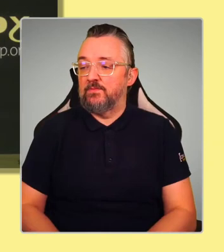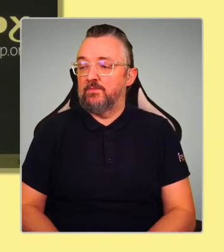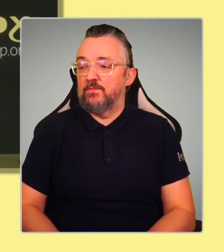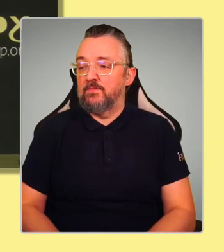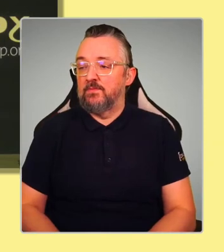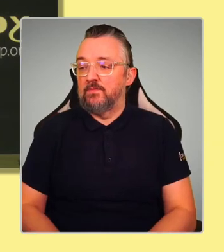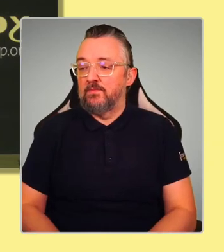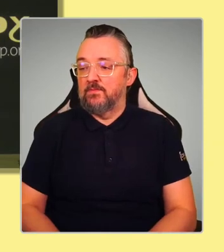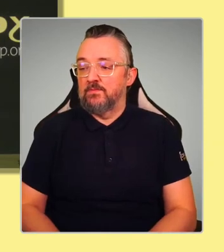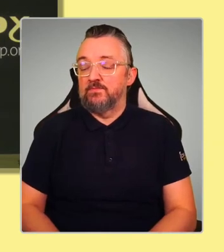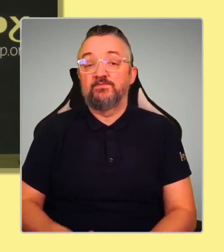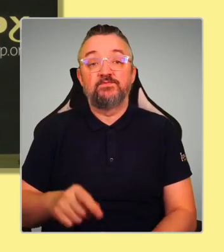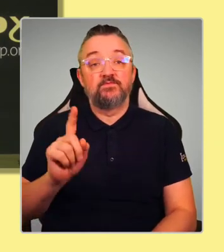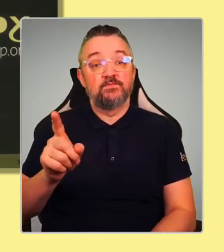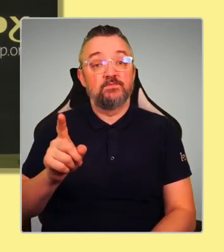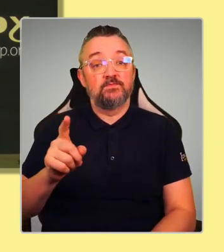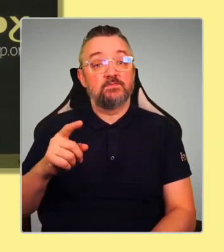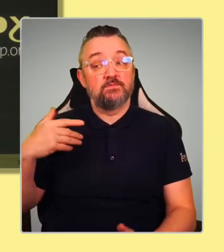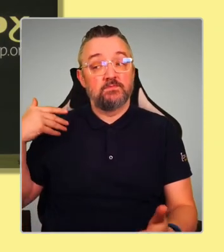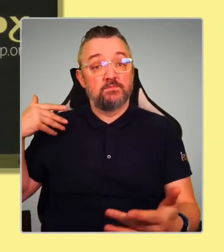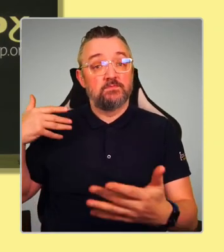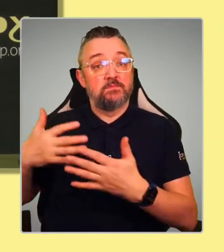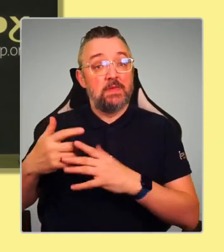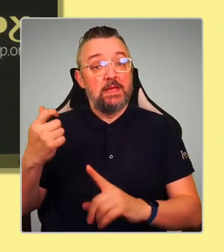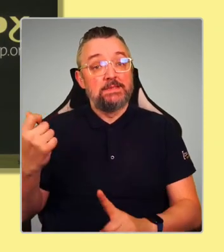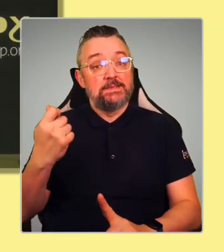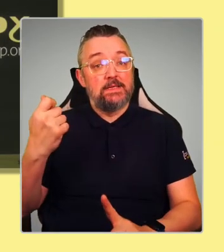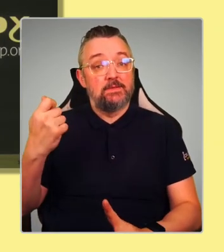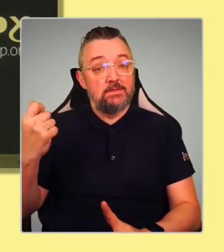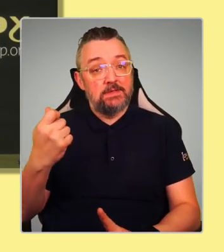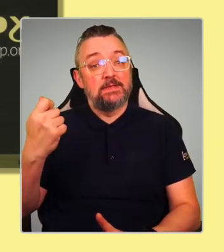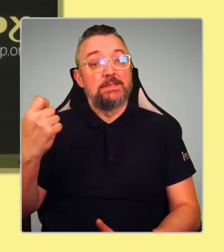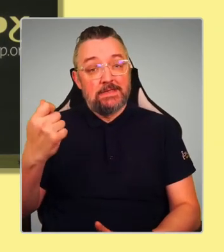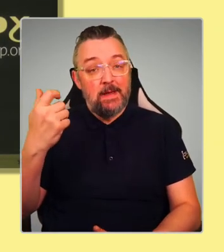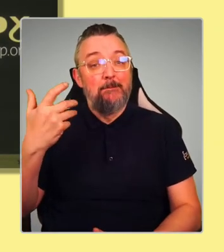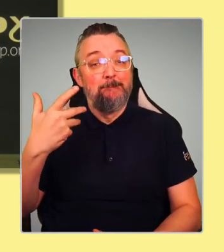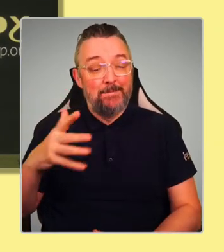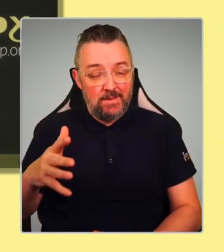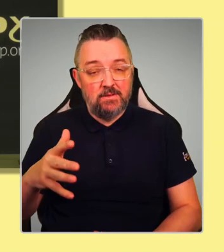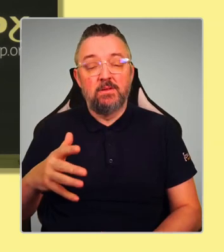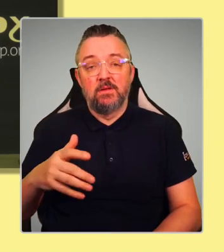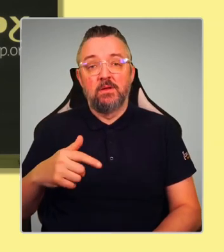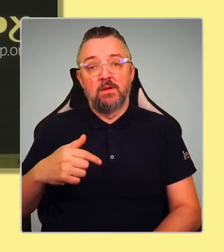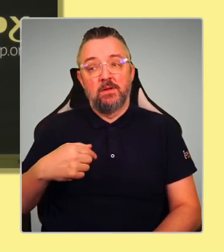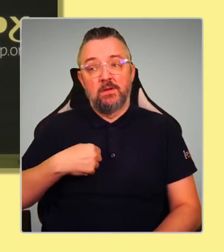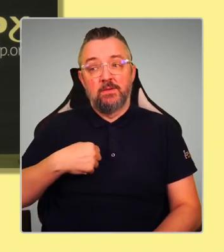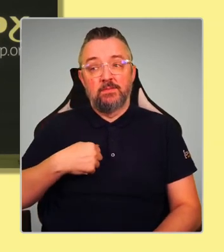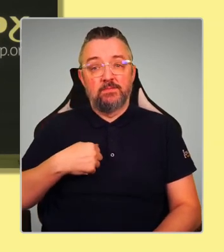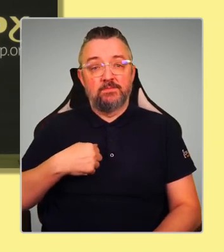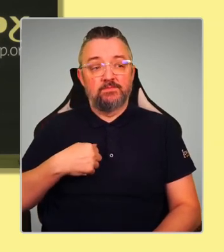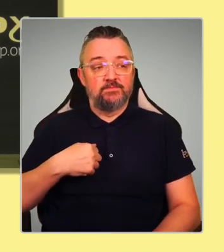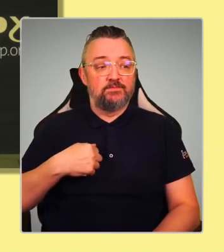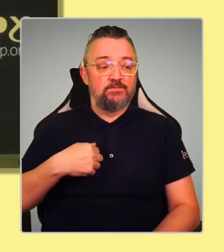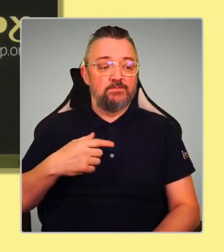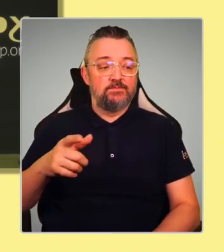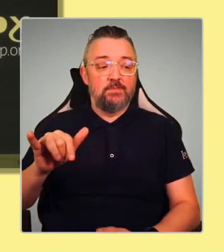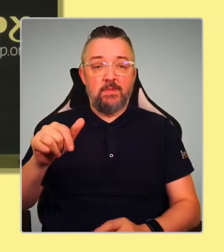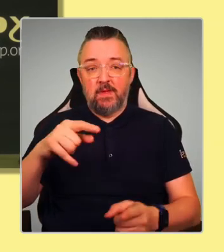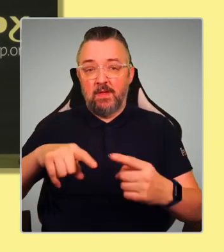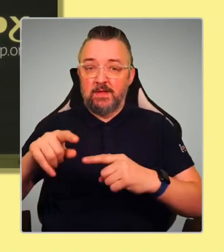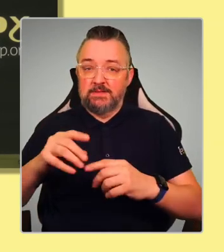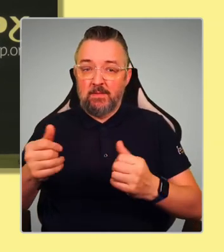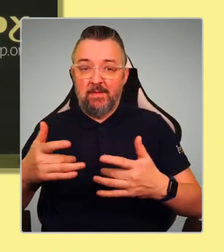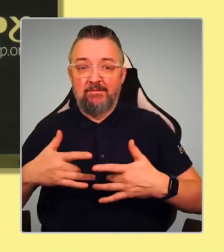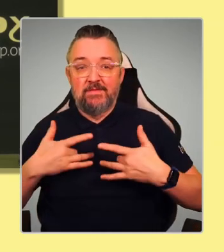successes, and I've, as probably other candidates here, and probably many of you in this room, I've been a part of